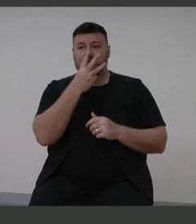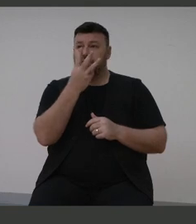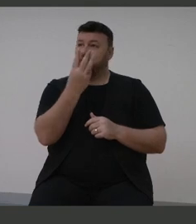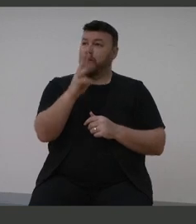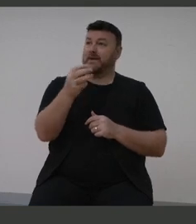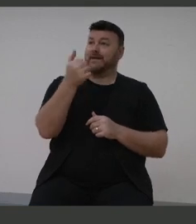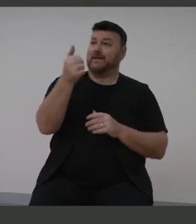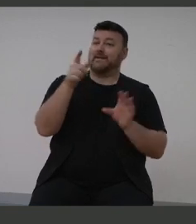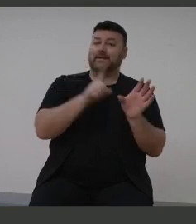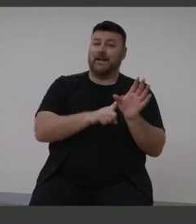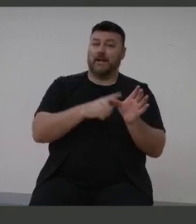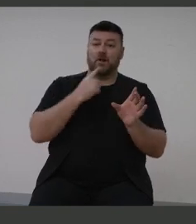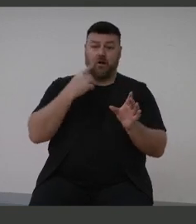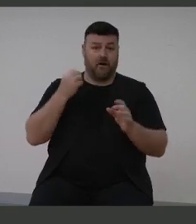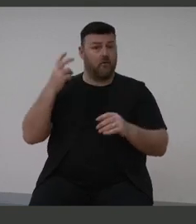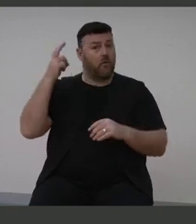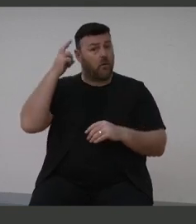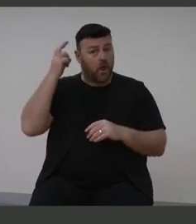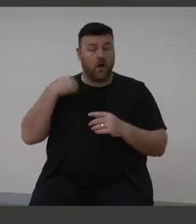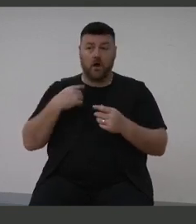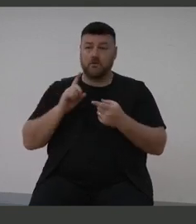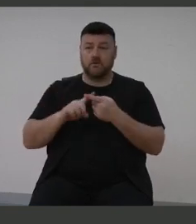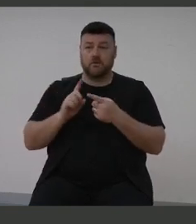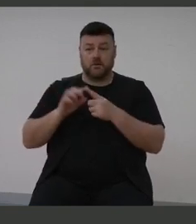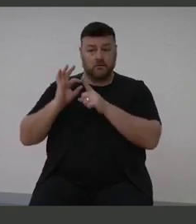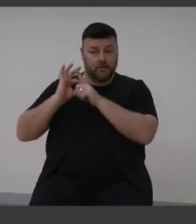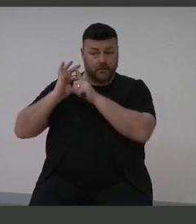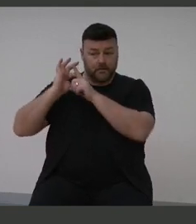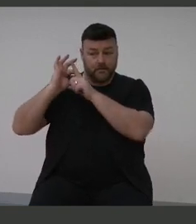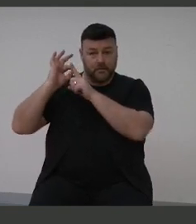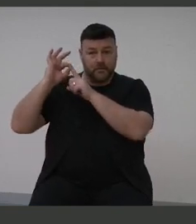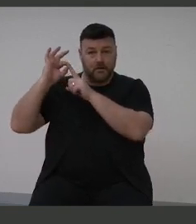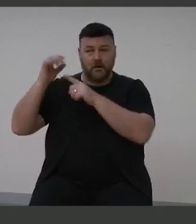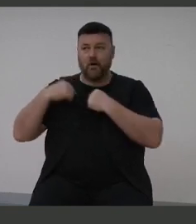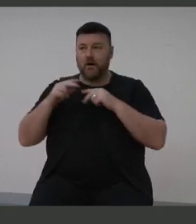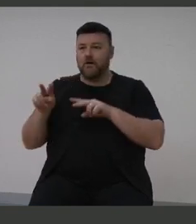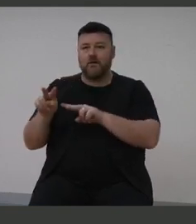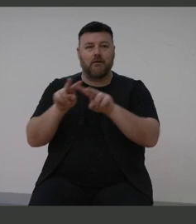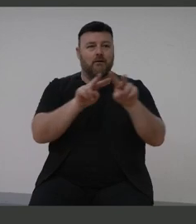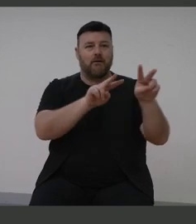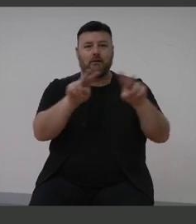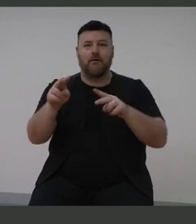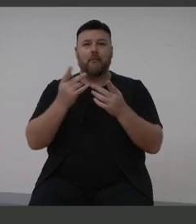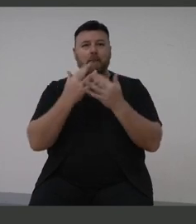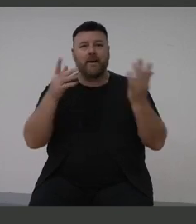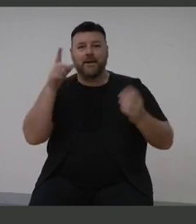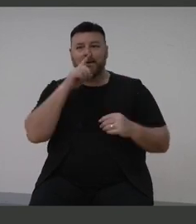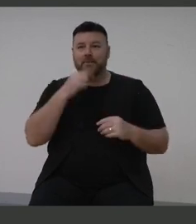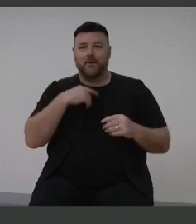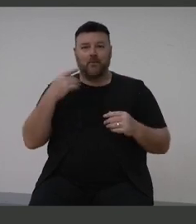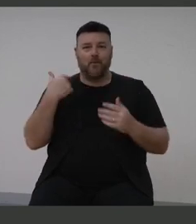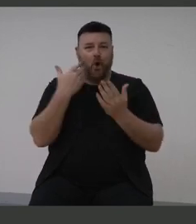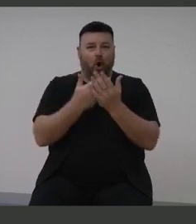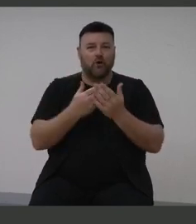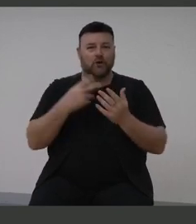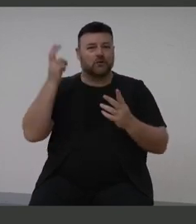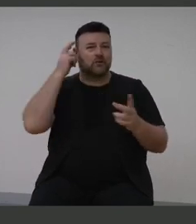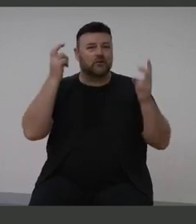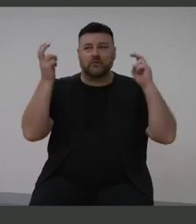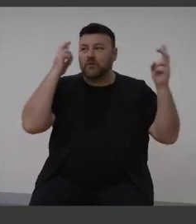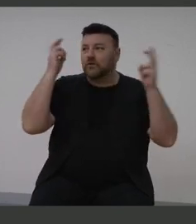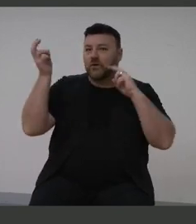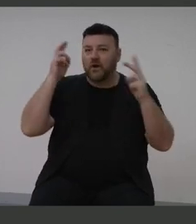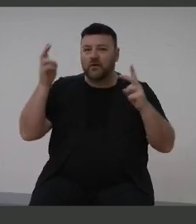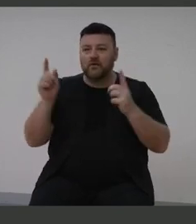with this device, seeing so many people switched on, talking to and meeting implant recipients